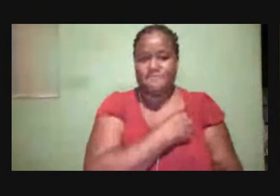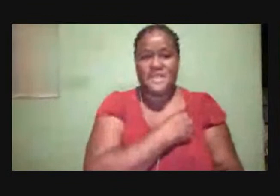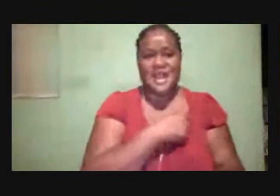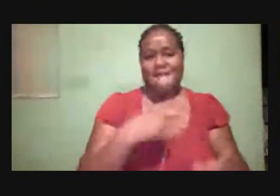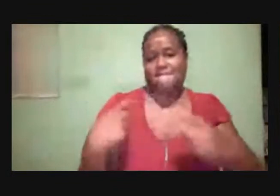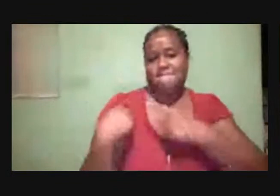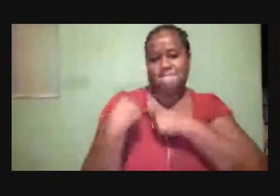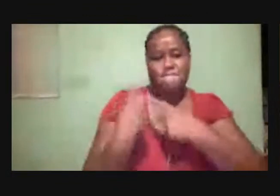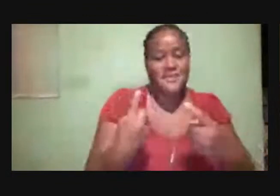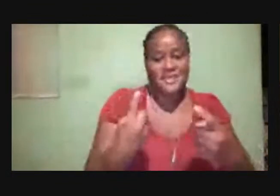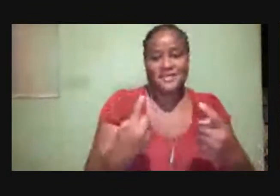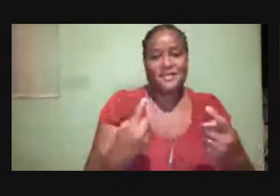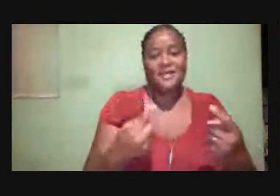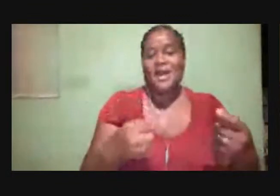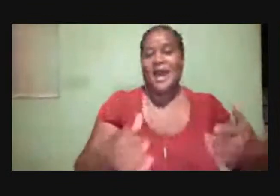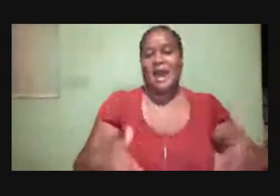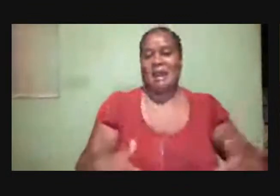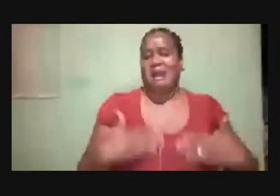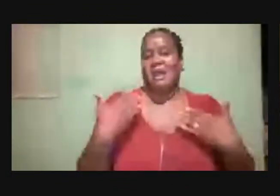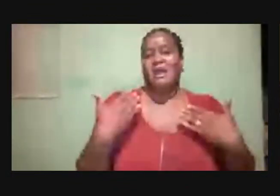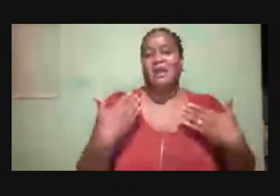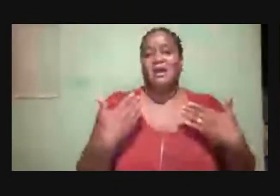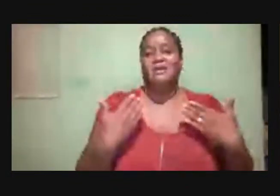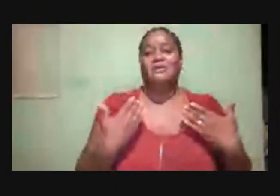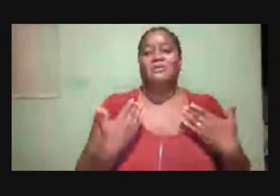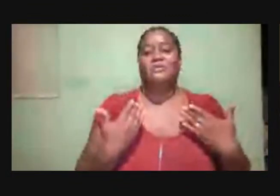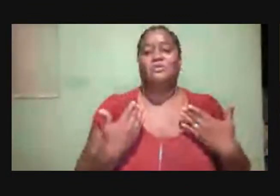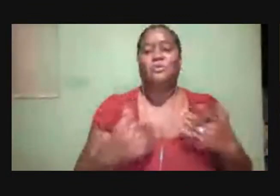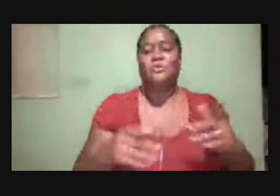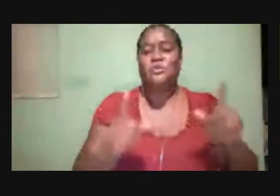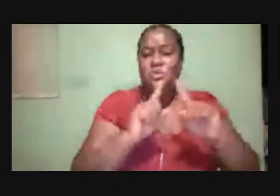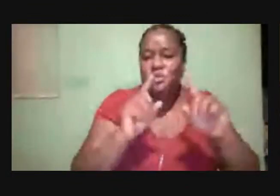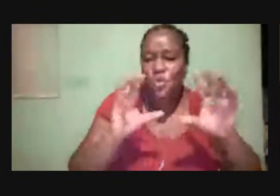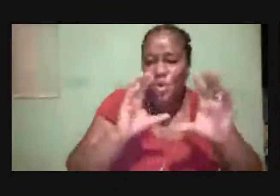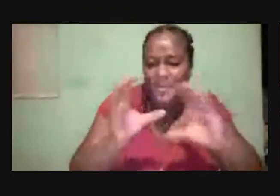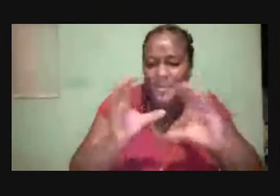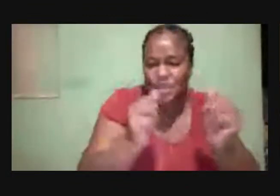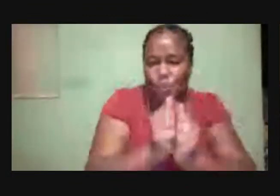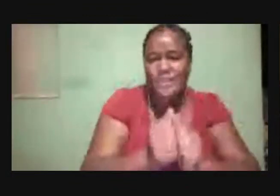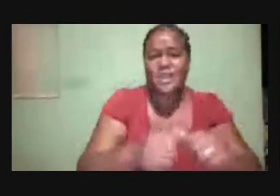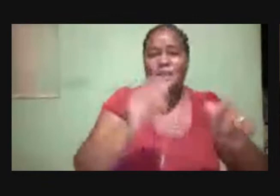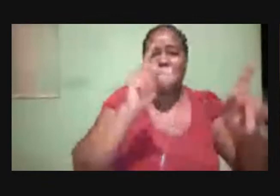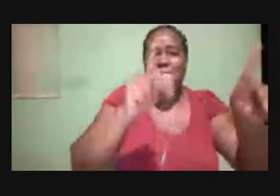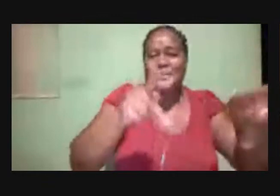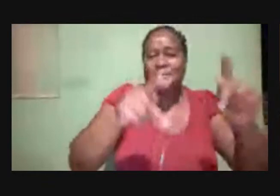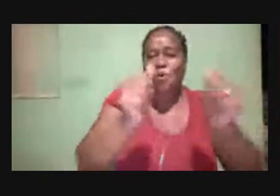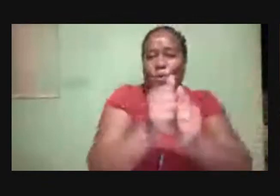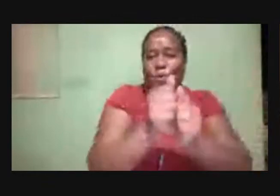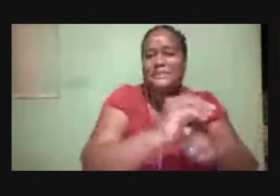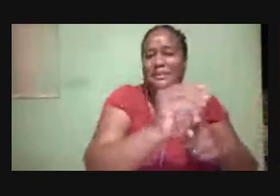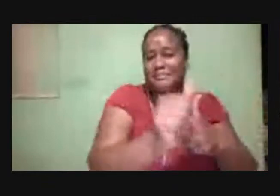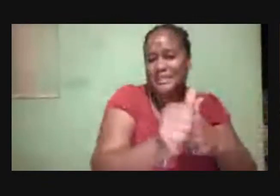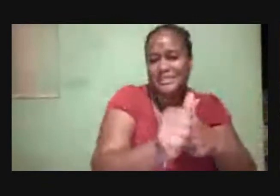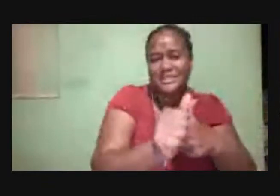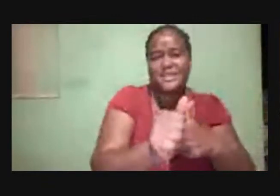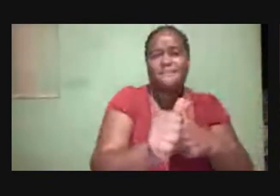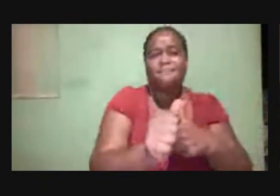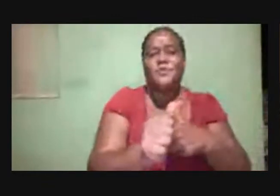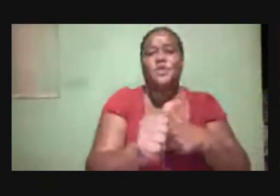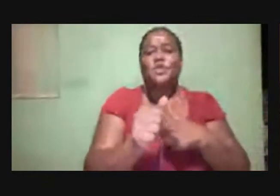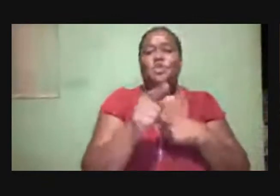enlightened as to how to relate to individuals with disabilities. We appreciate you, Doc. You are